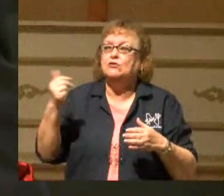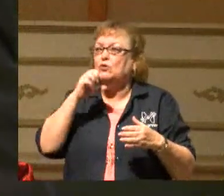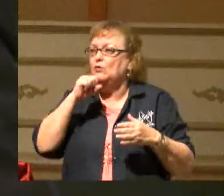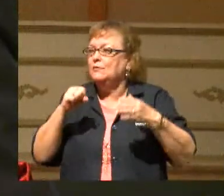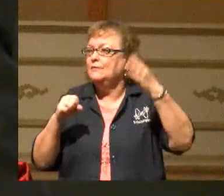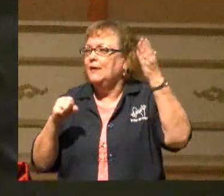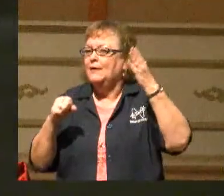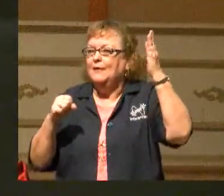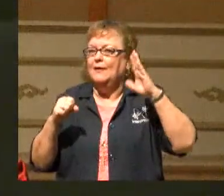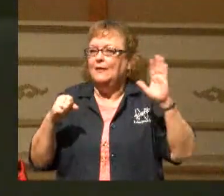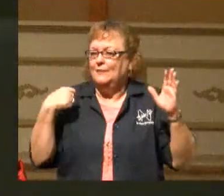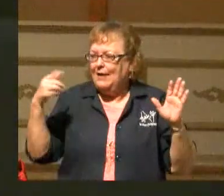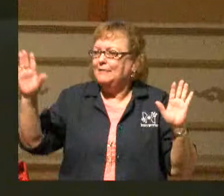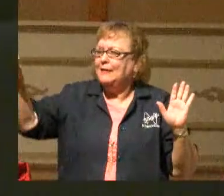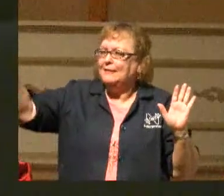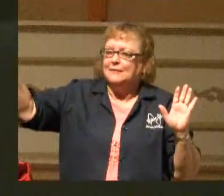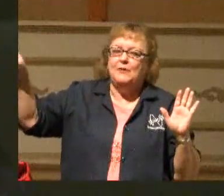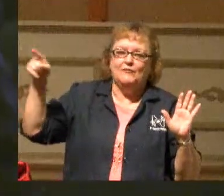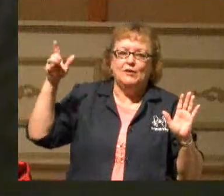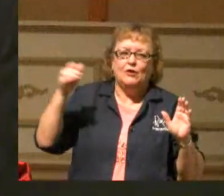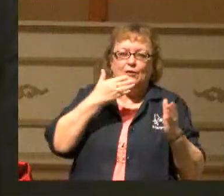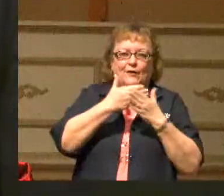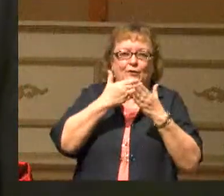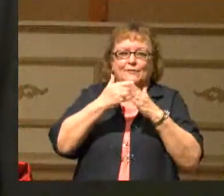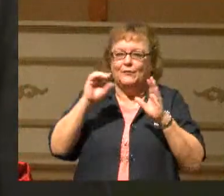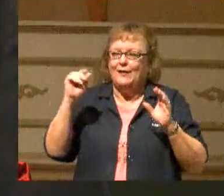old? Okay, we got something right over here. Okay, good.